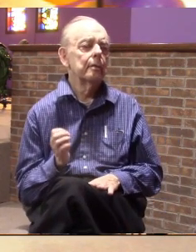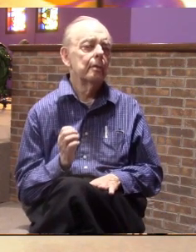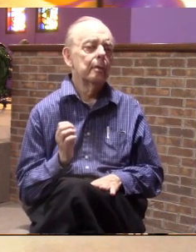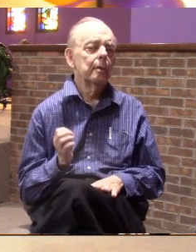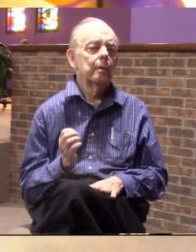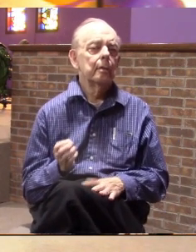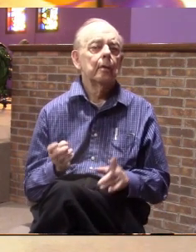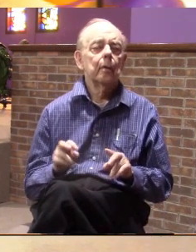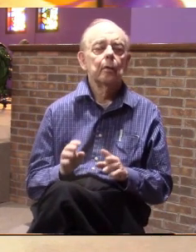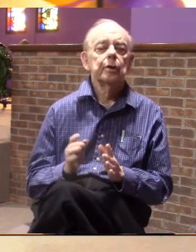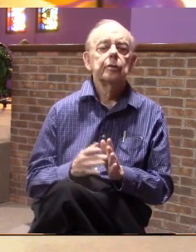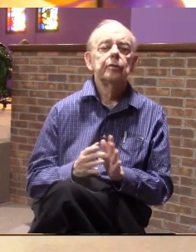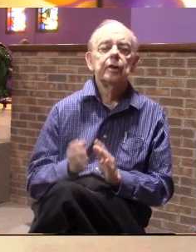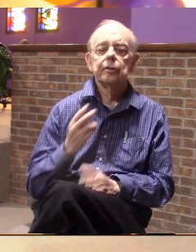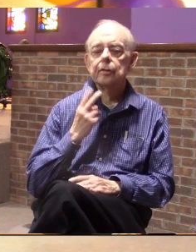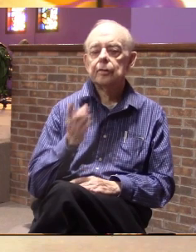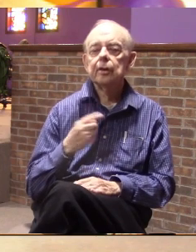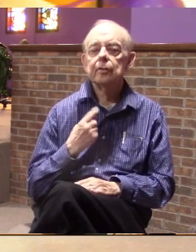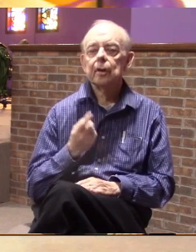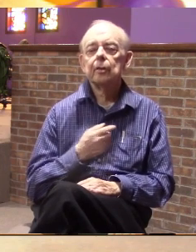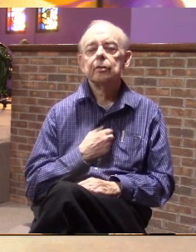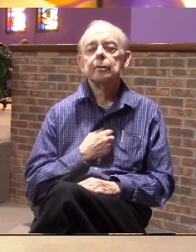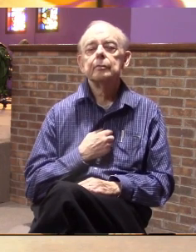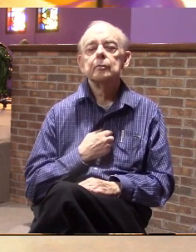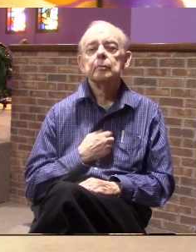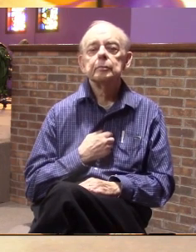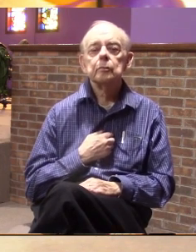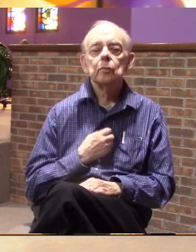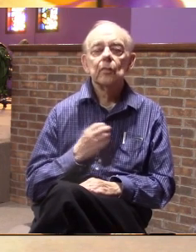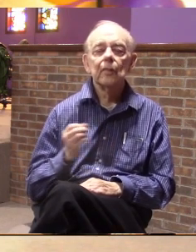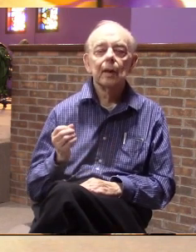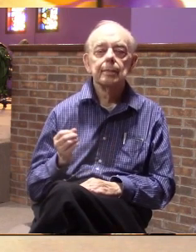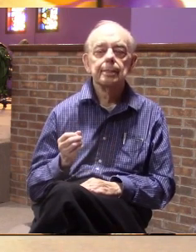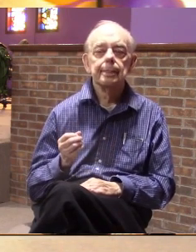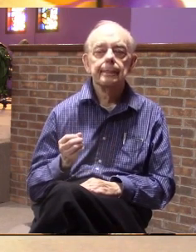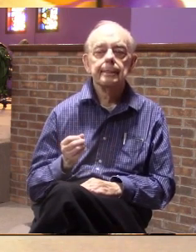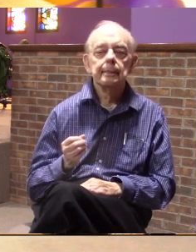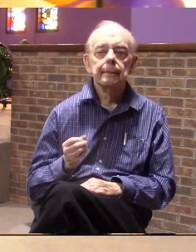when he sees us and so